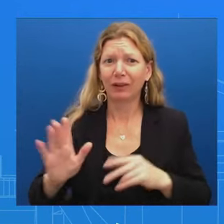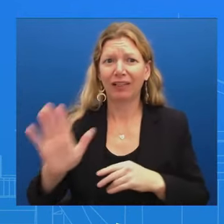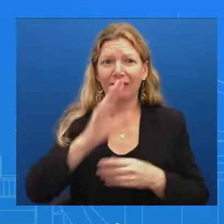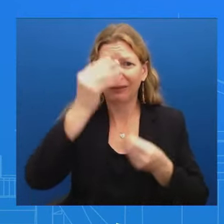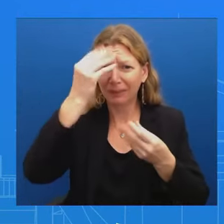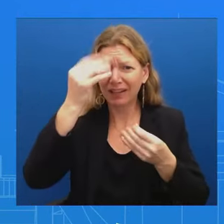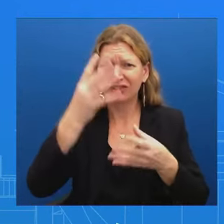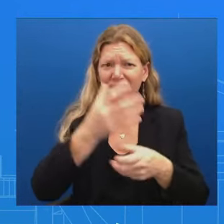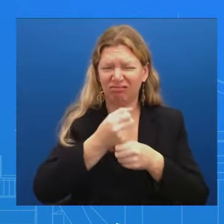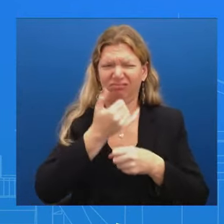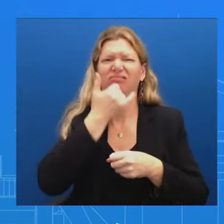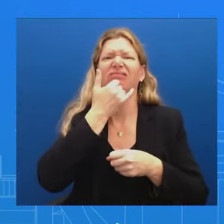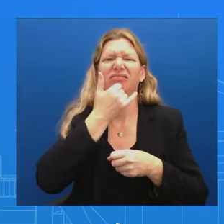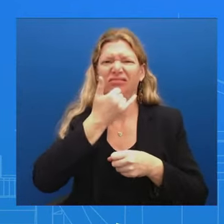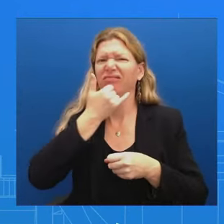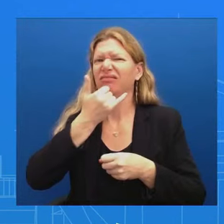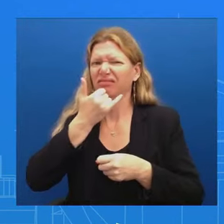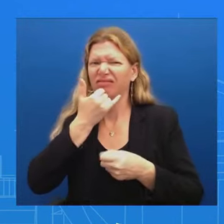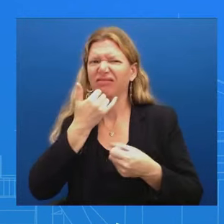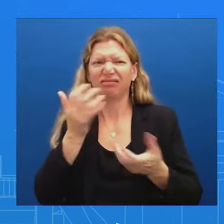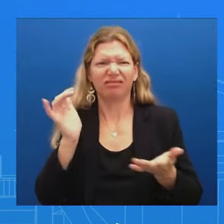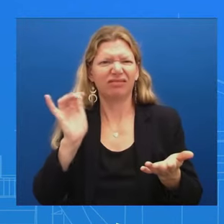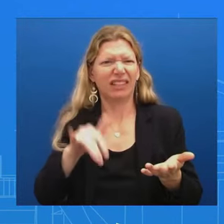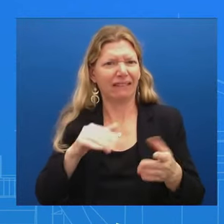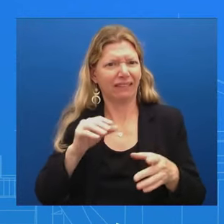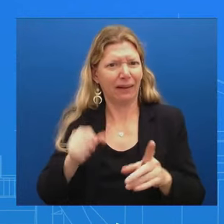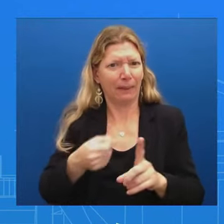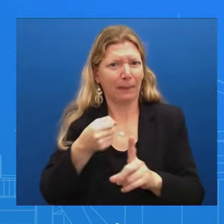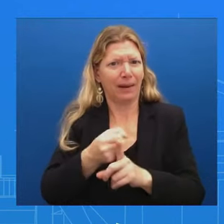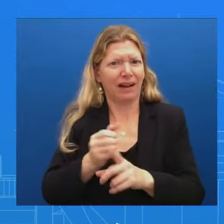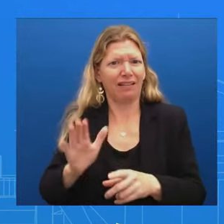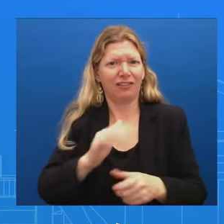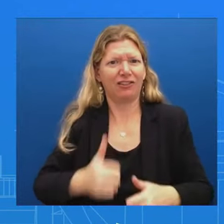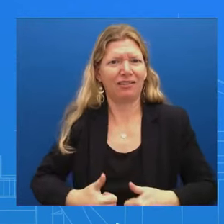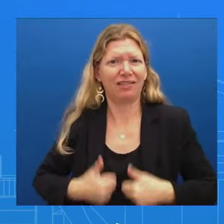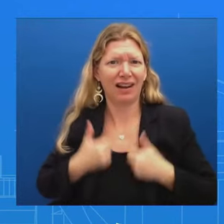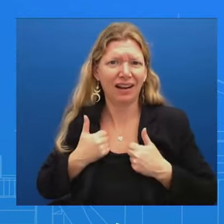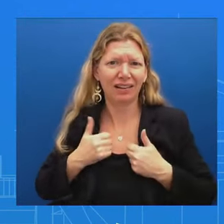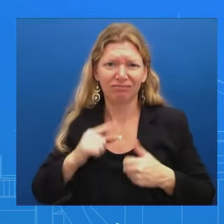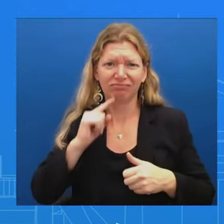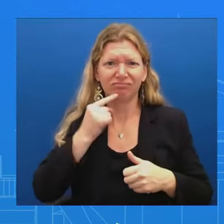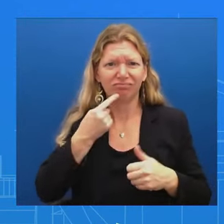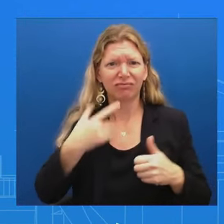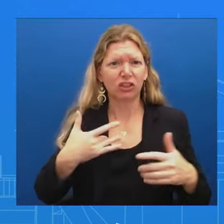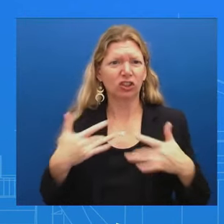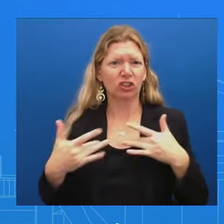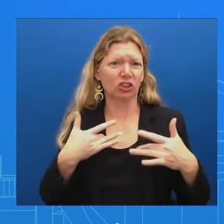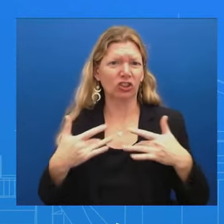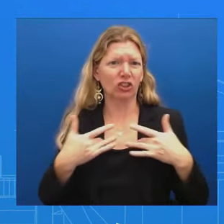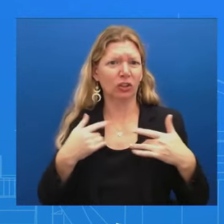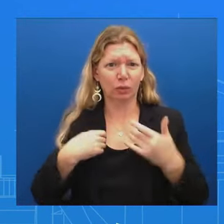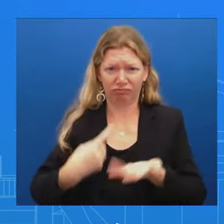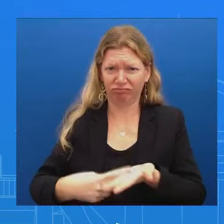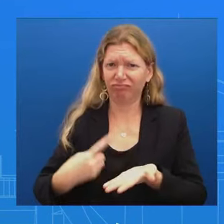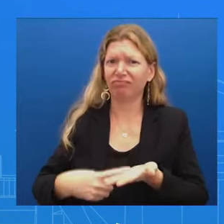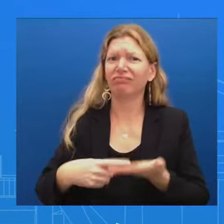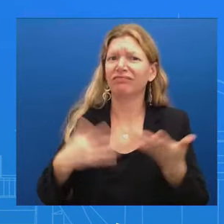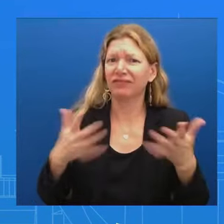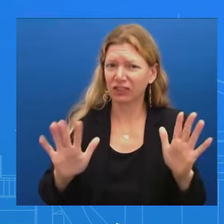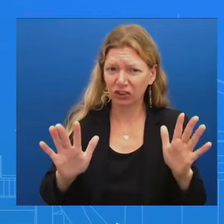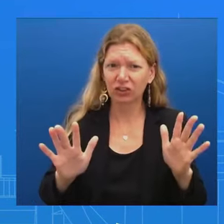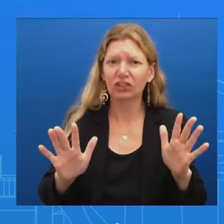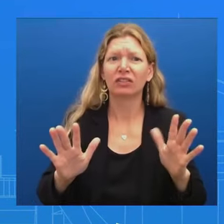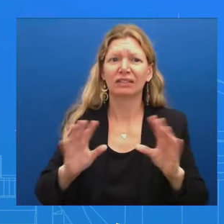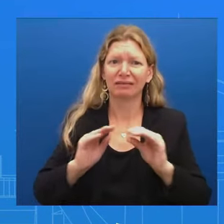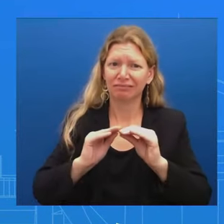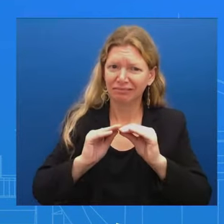we've talked about that very explicitly, very clearly As it relates to TikTok Going to be really careful because of that CFIUS review And